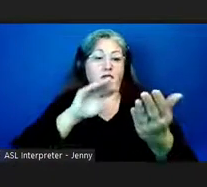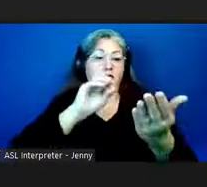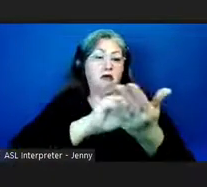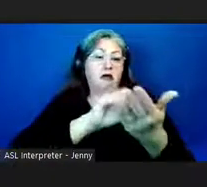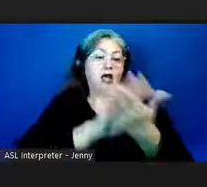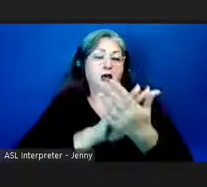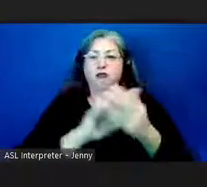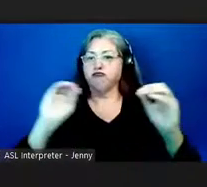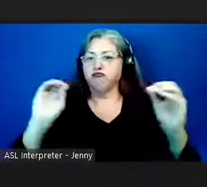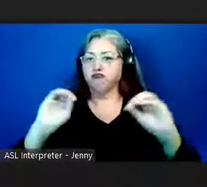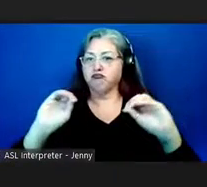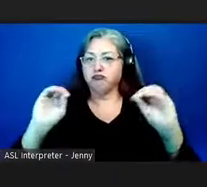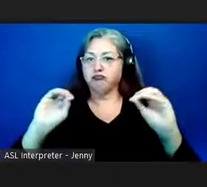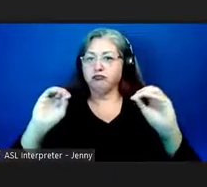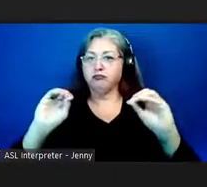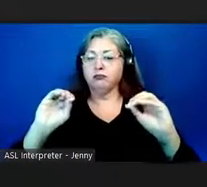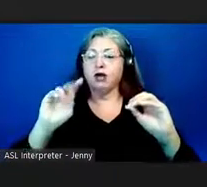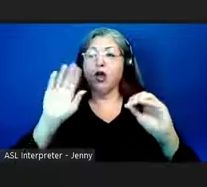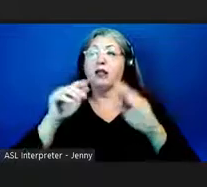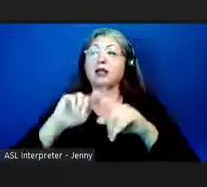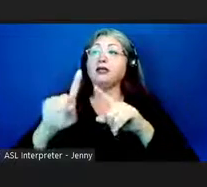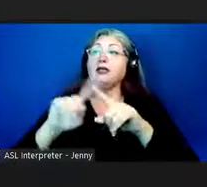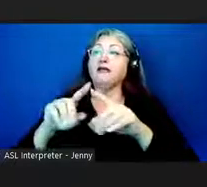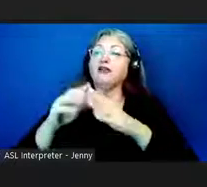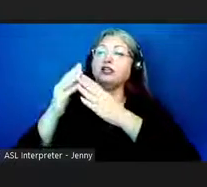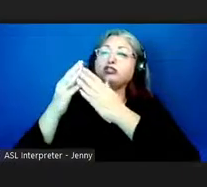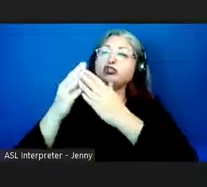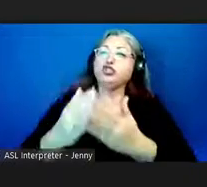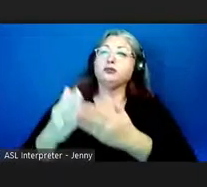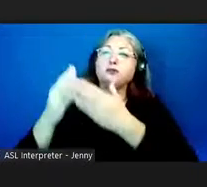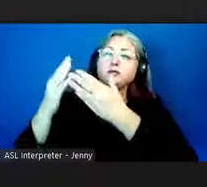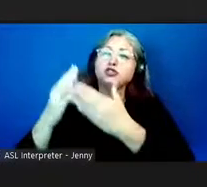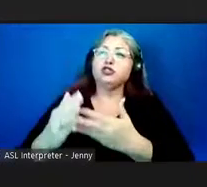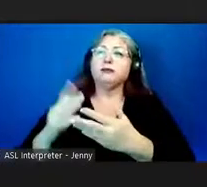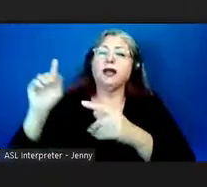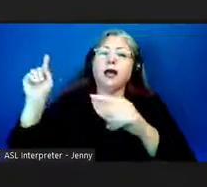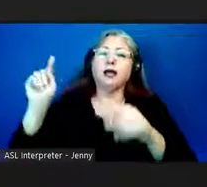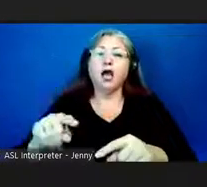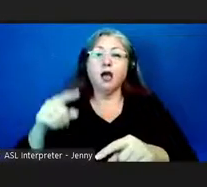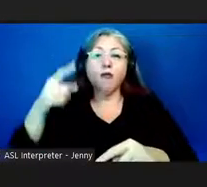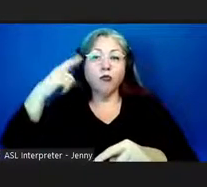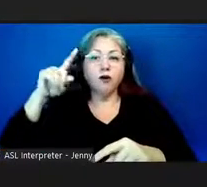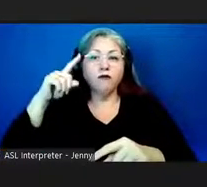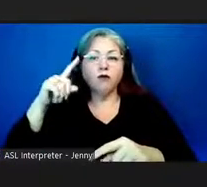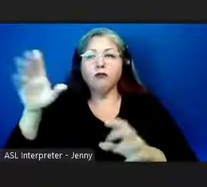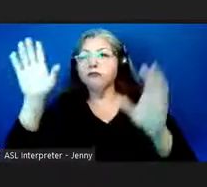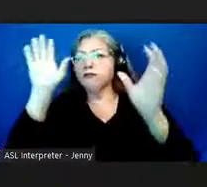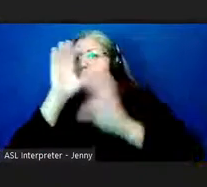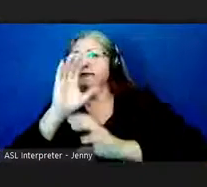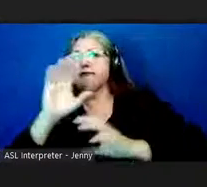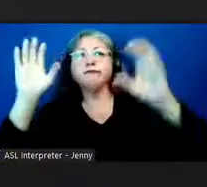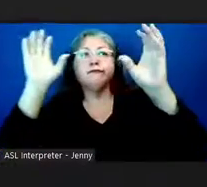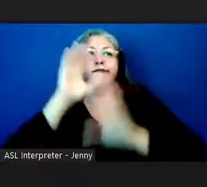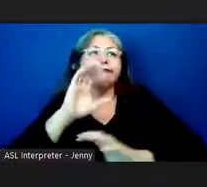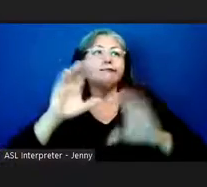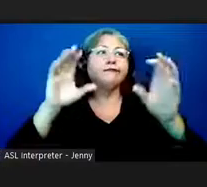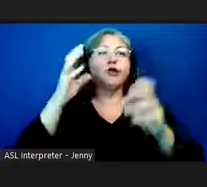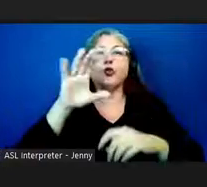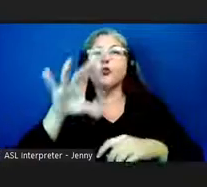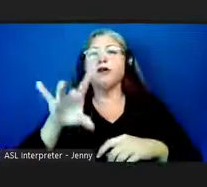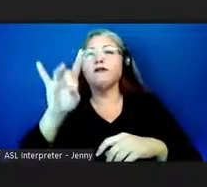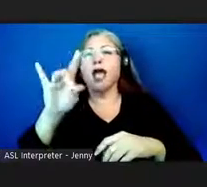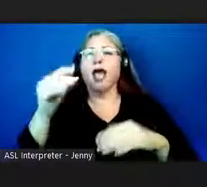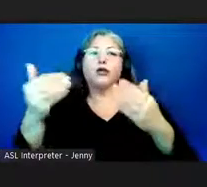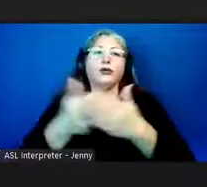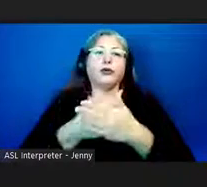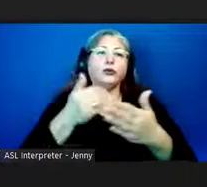but this the ships that came here of course they were coming here for exploration they were coming to find new new